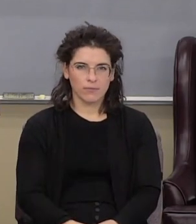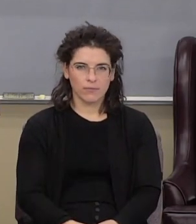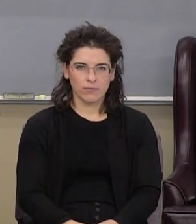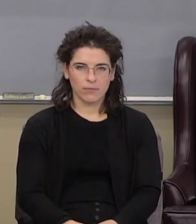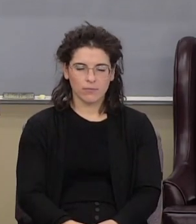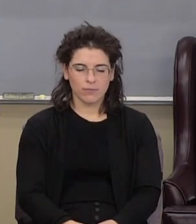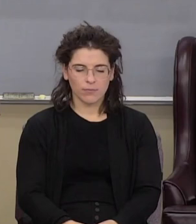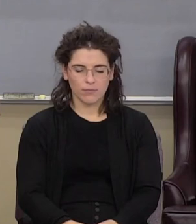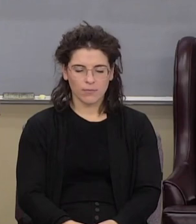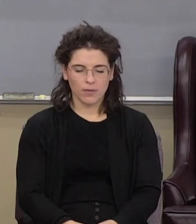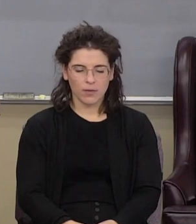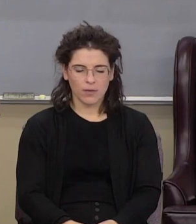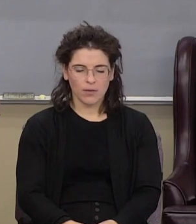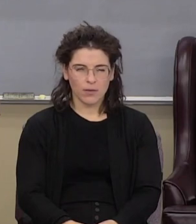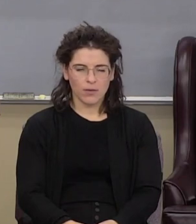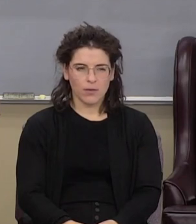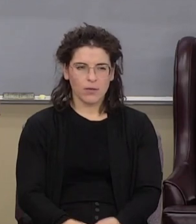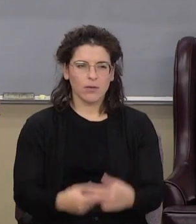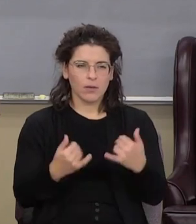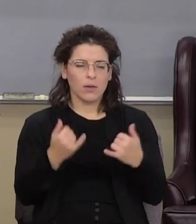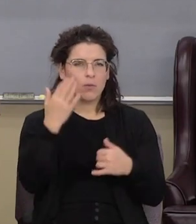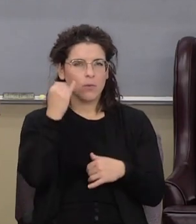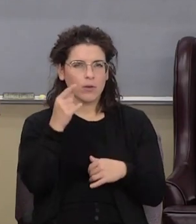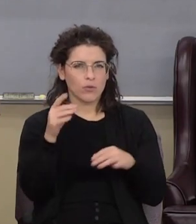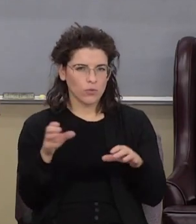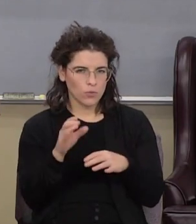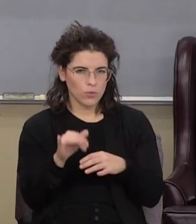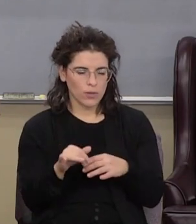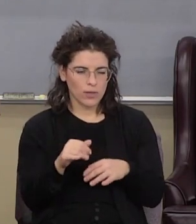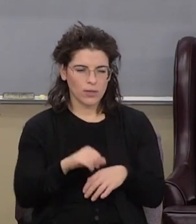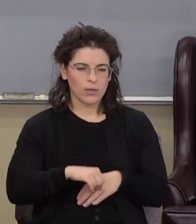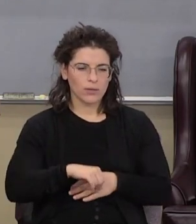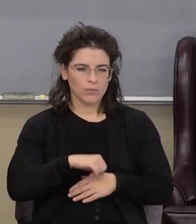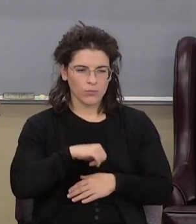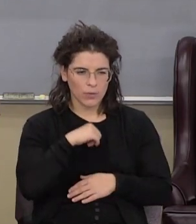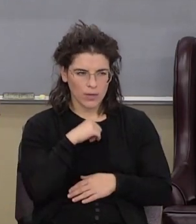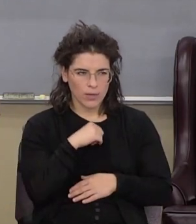now why do you do that verse 5 for he is proud